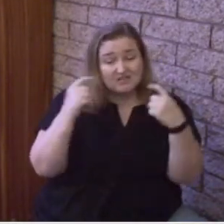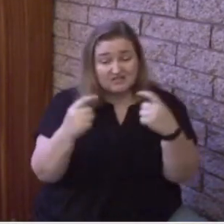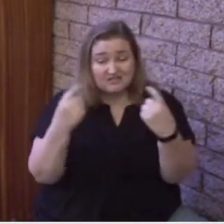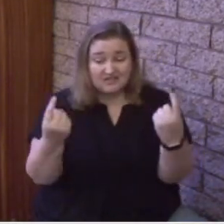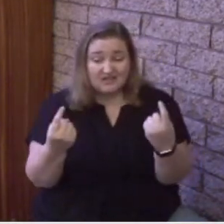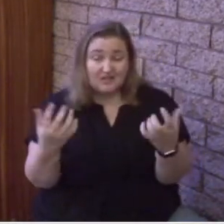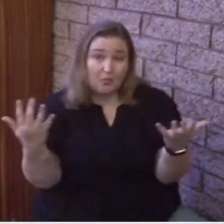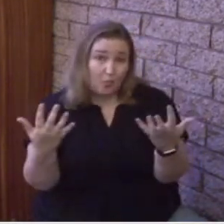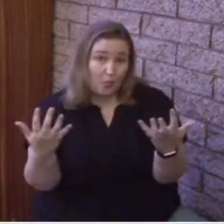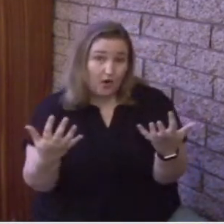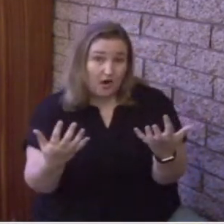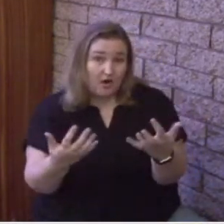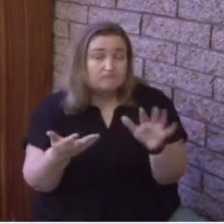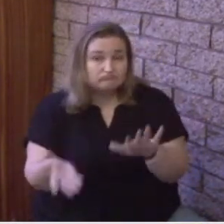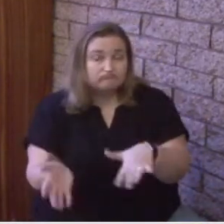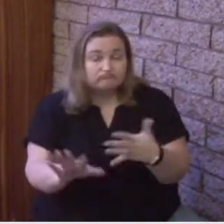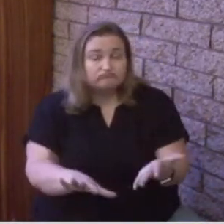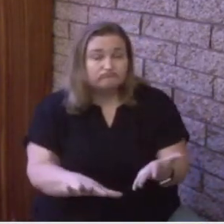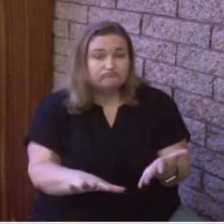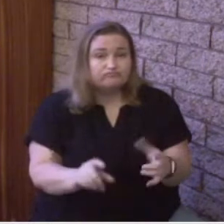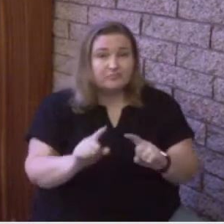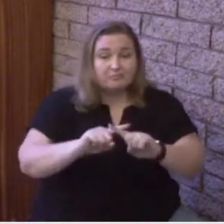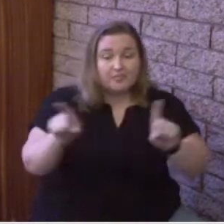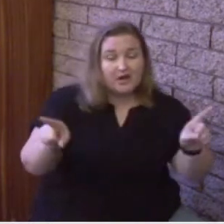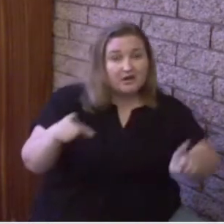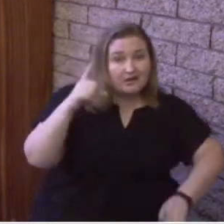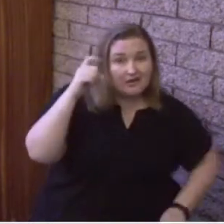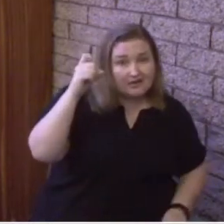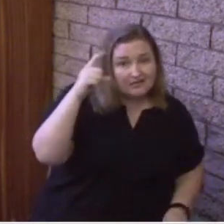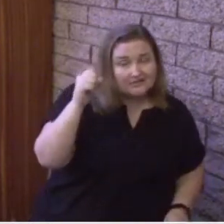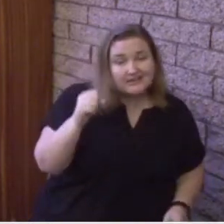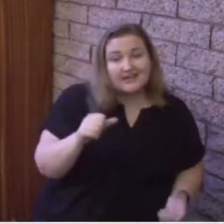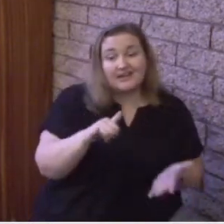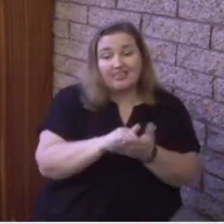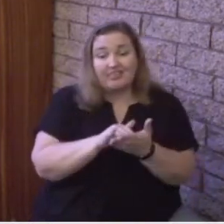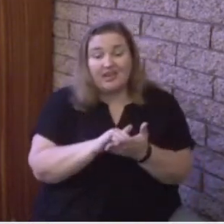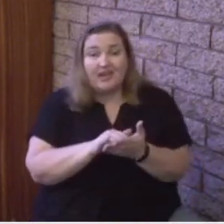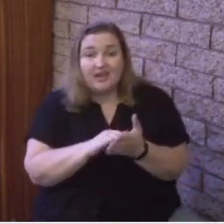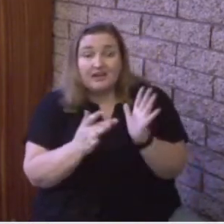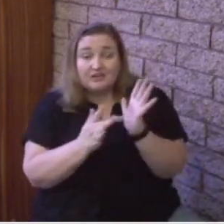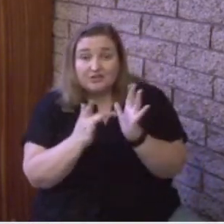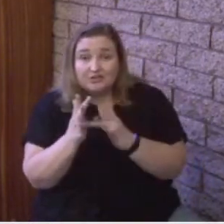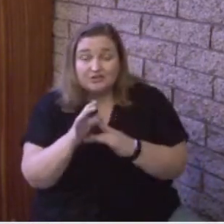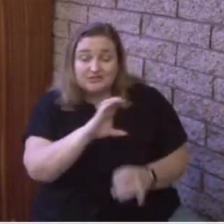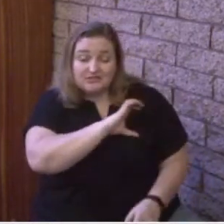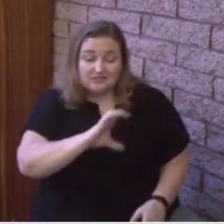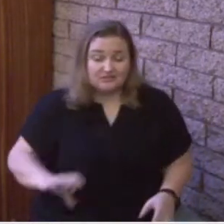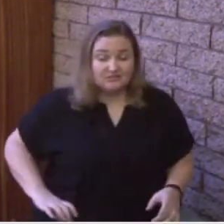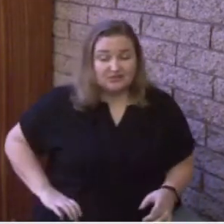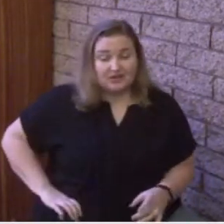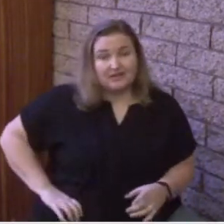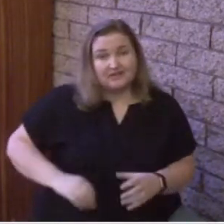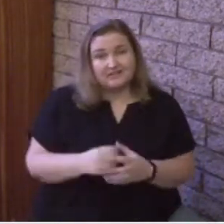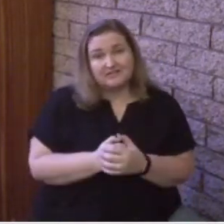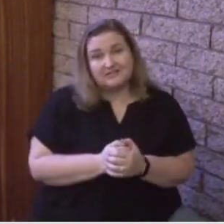But the understanding that Jesus Christ, as we are convicted of our sin, we have the opportunity